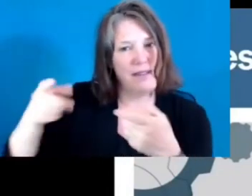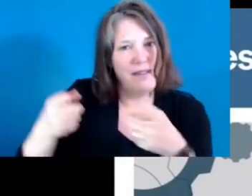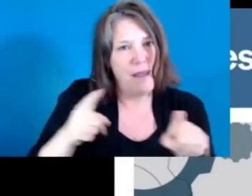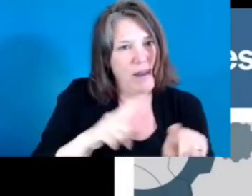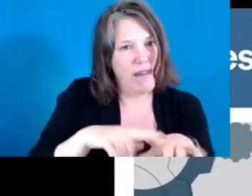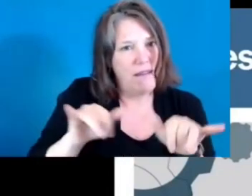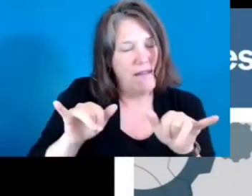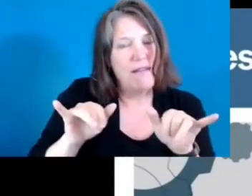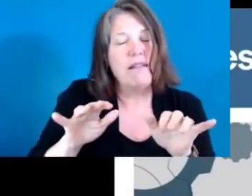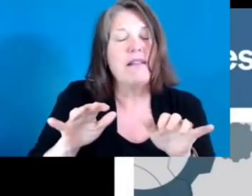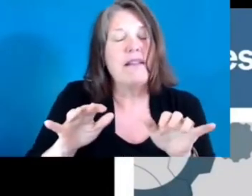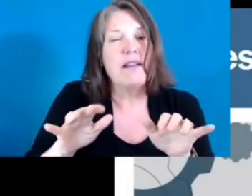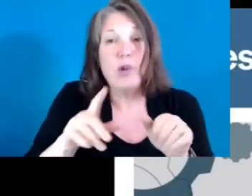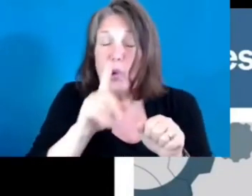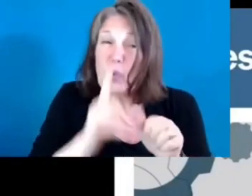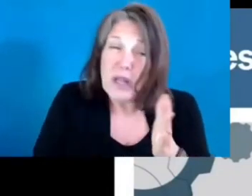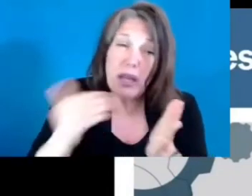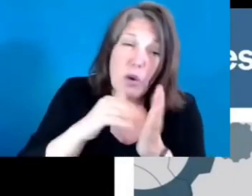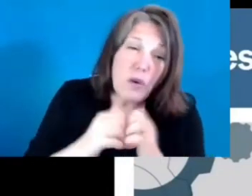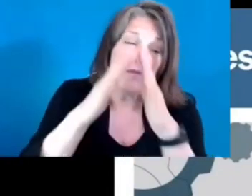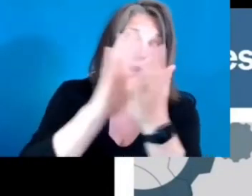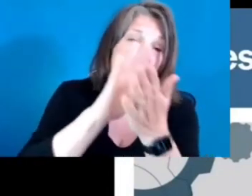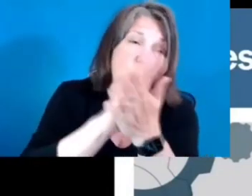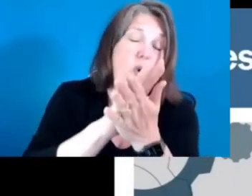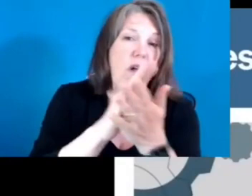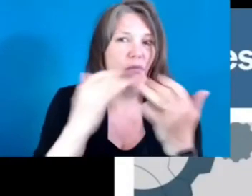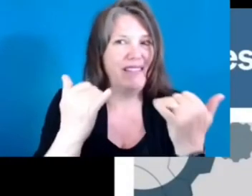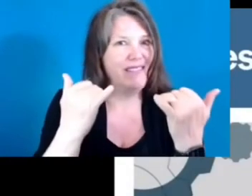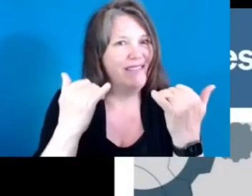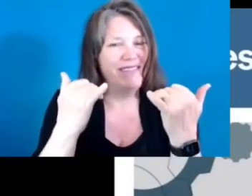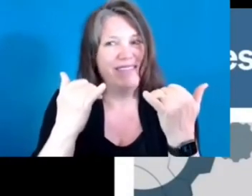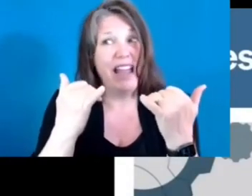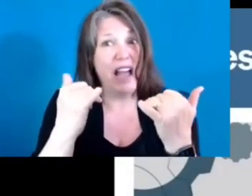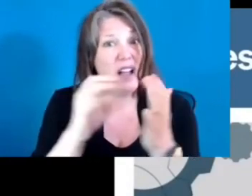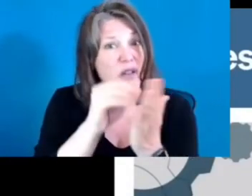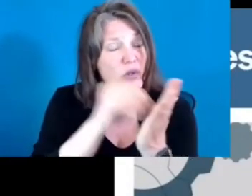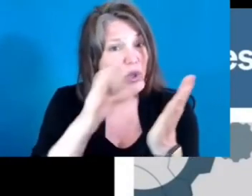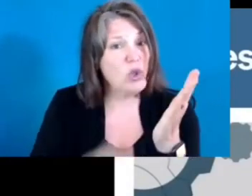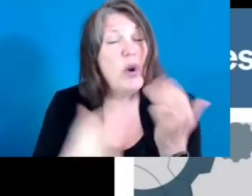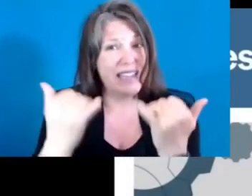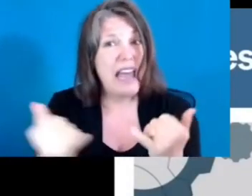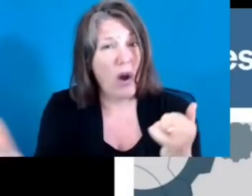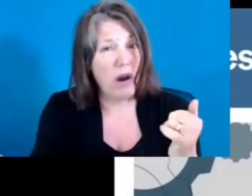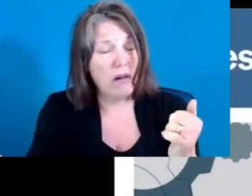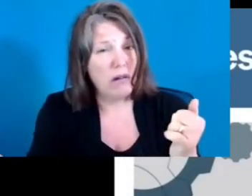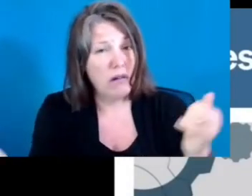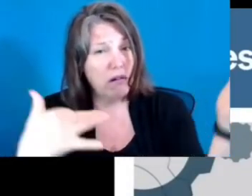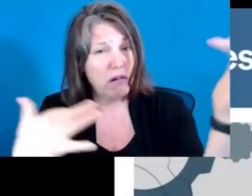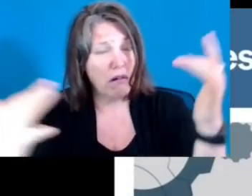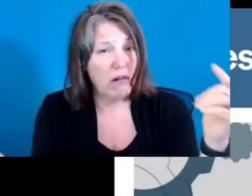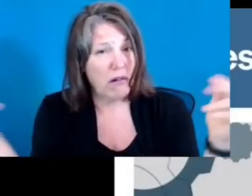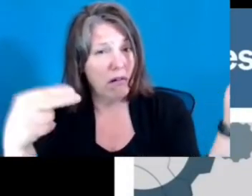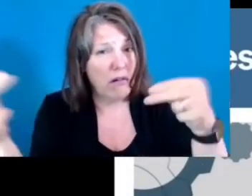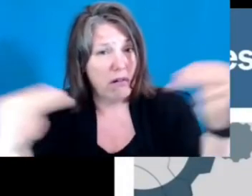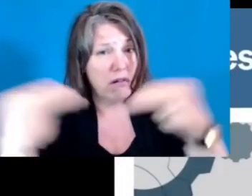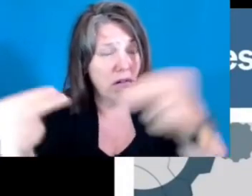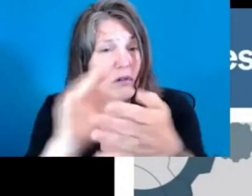students back to physical school over the coming months. Reinventing school means focusing on authentic learning and equity,